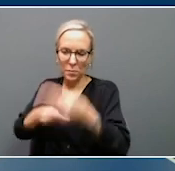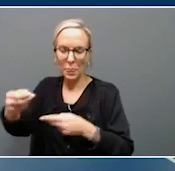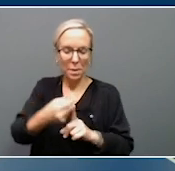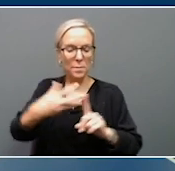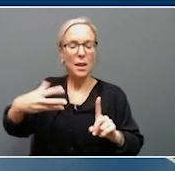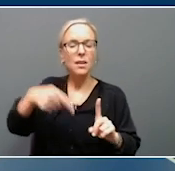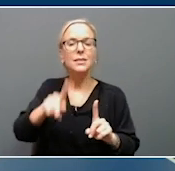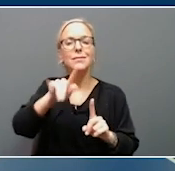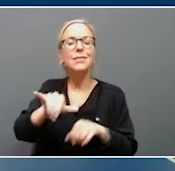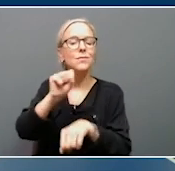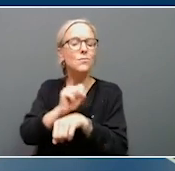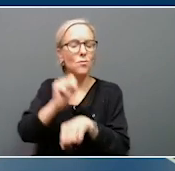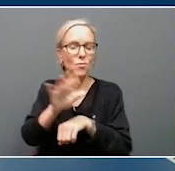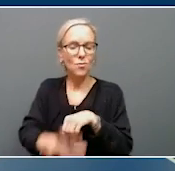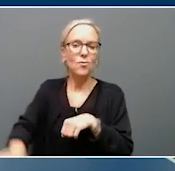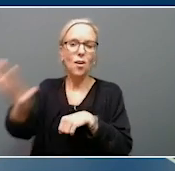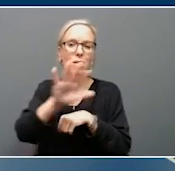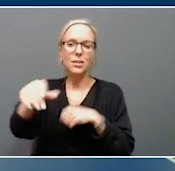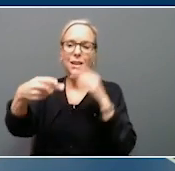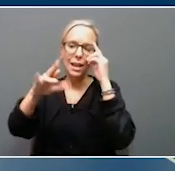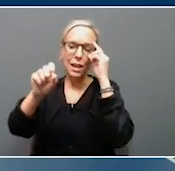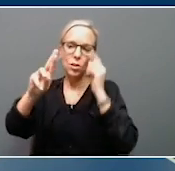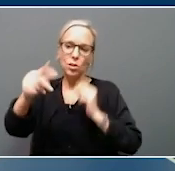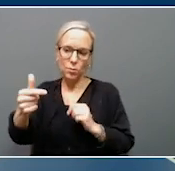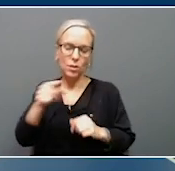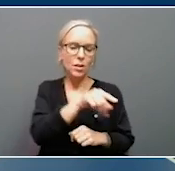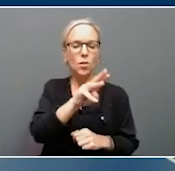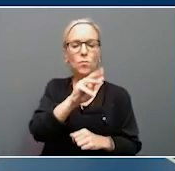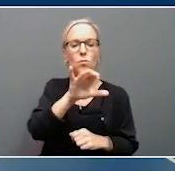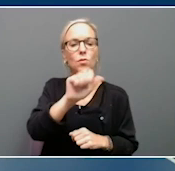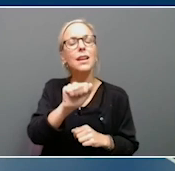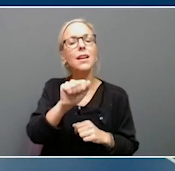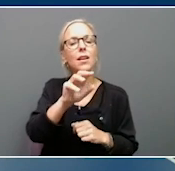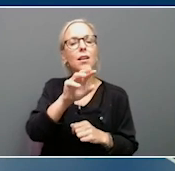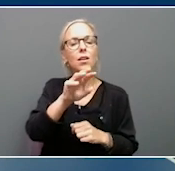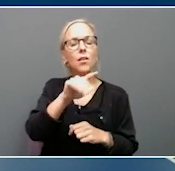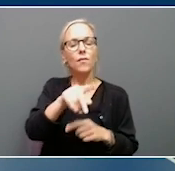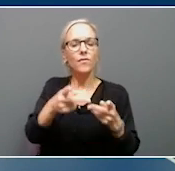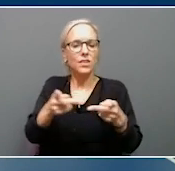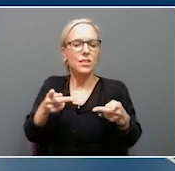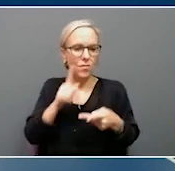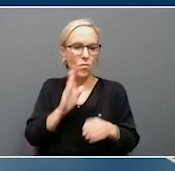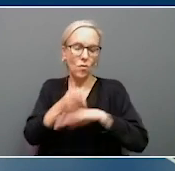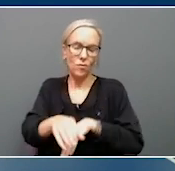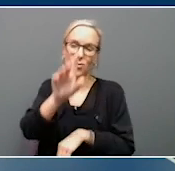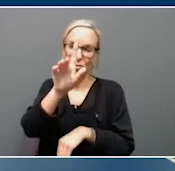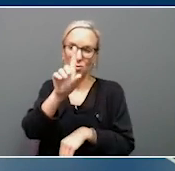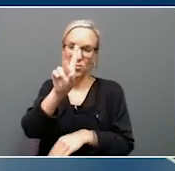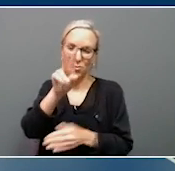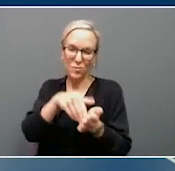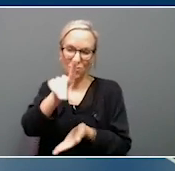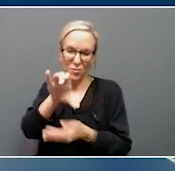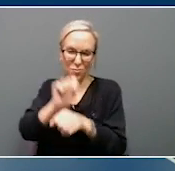employment across its Harrodsburg and Berea facilities to more than 2,100 workers. The project